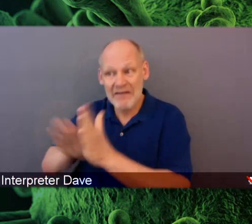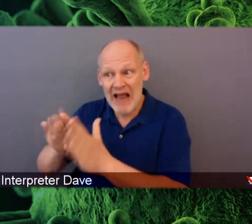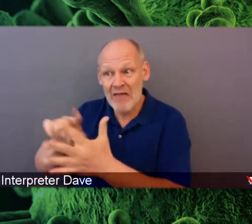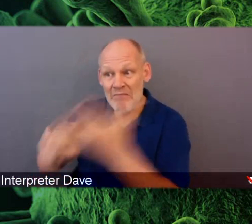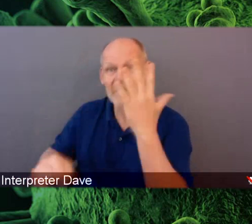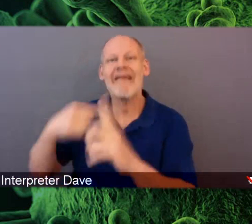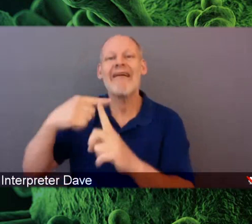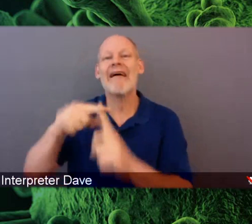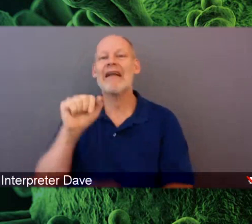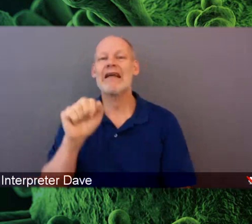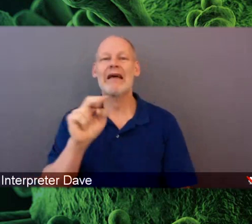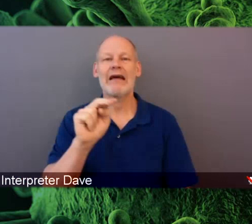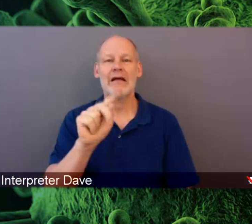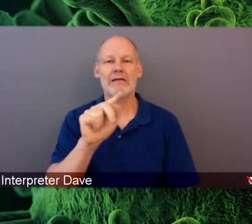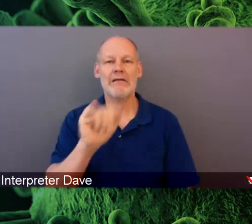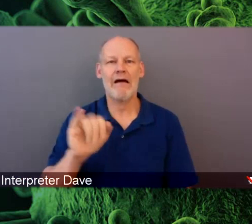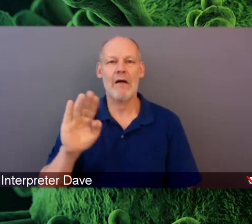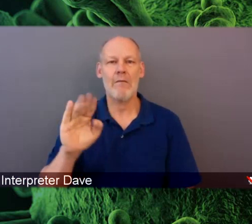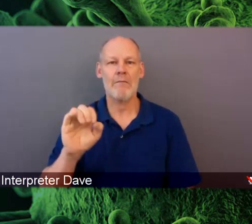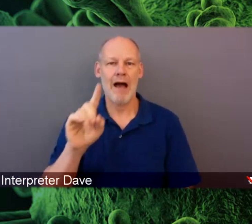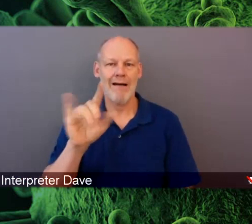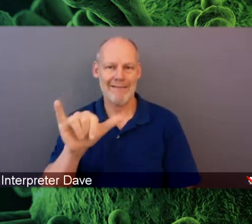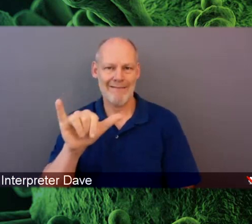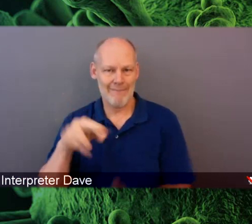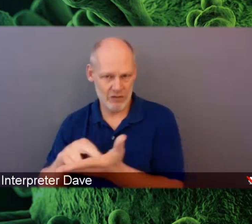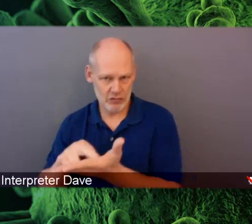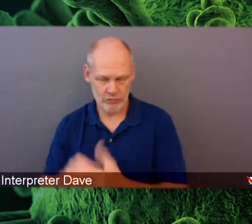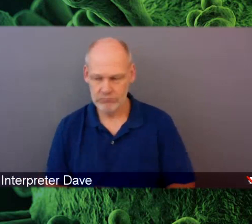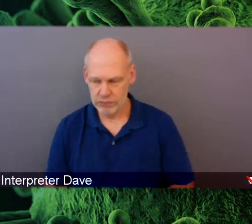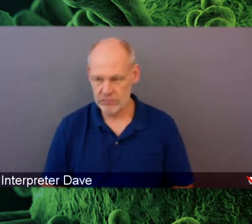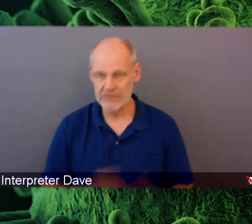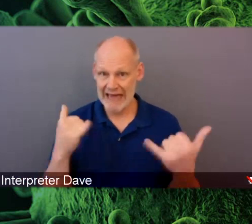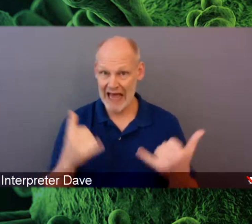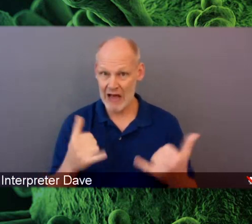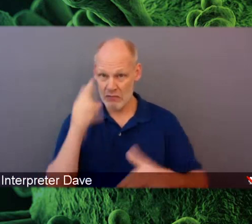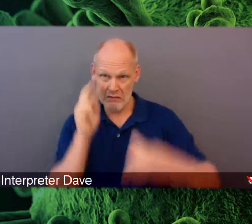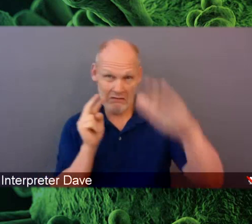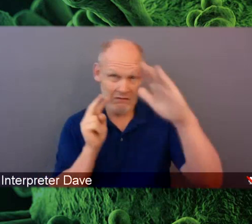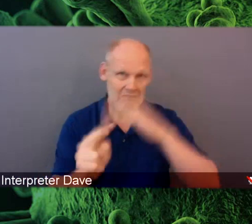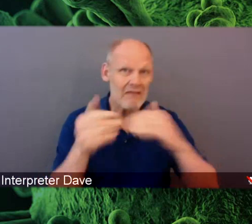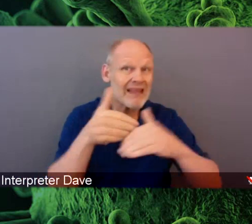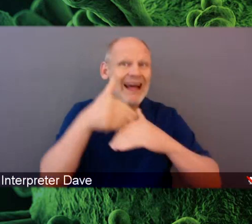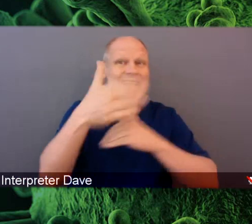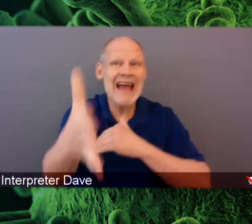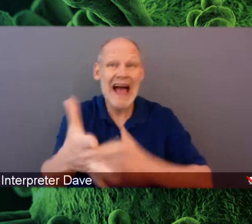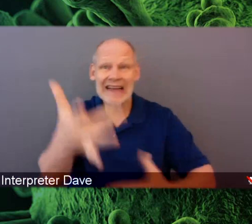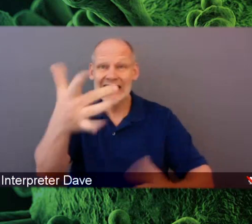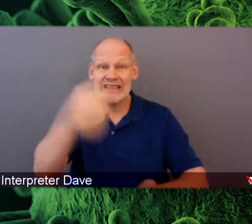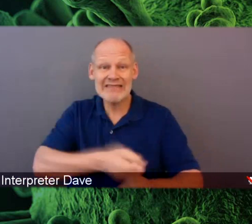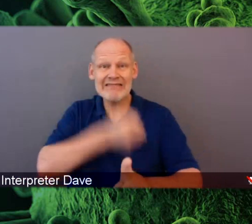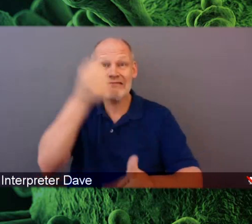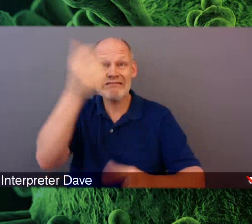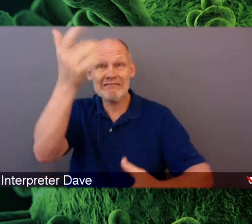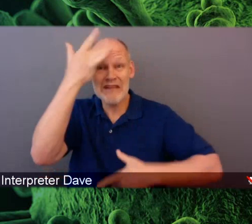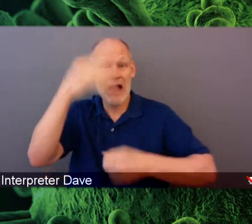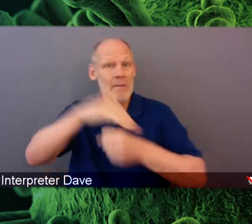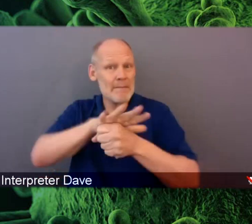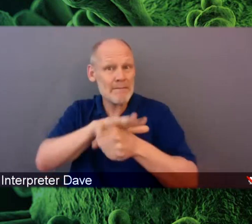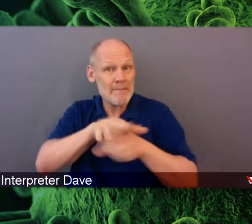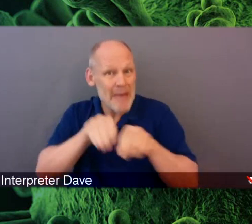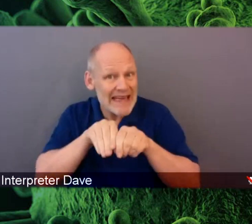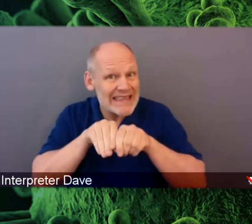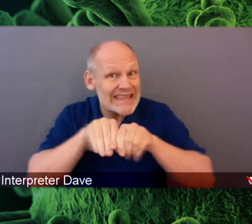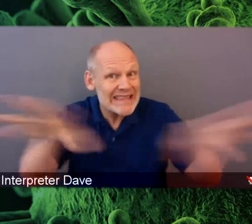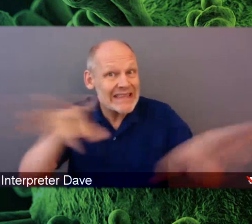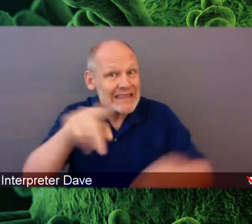COVID center. And so when we think about our response to the next pandemic, and we all saw at the G7